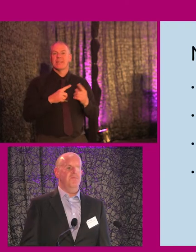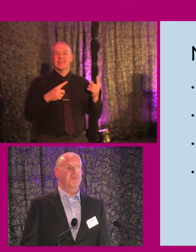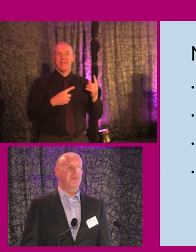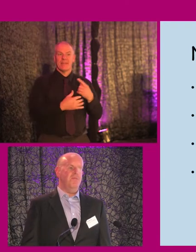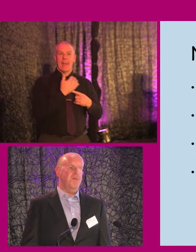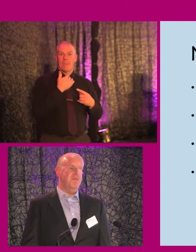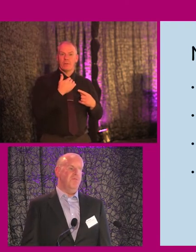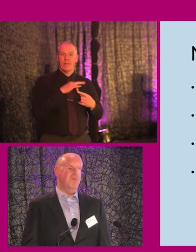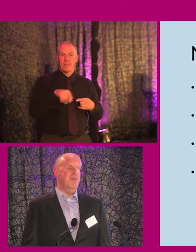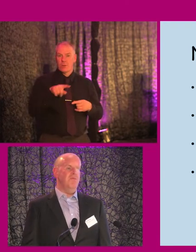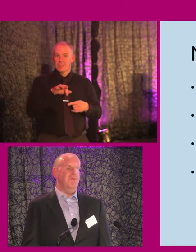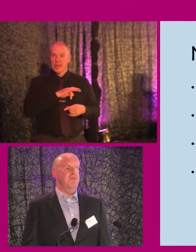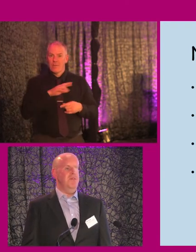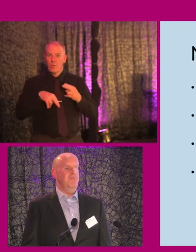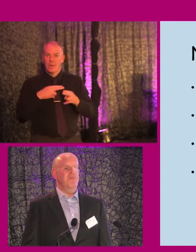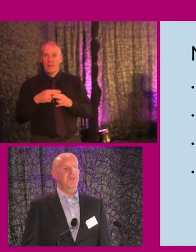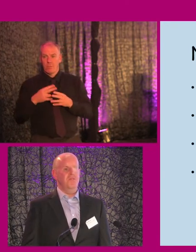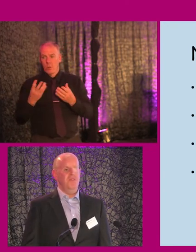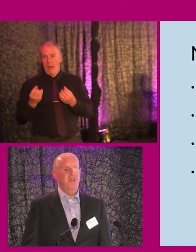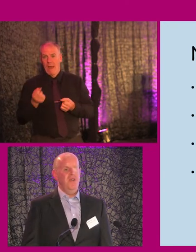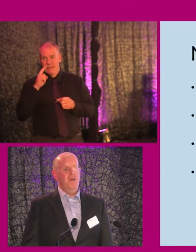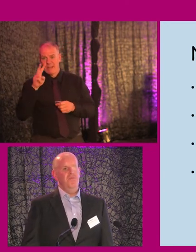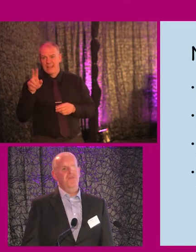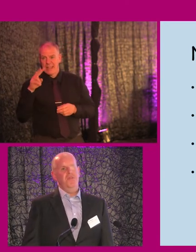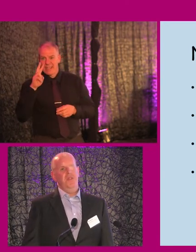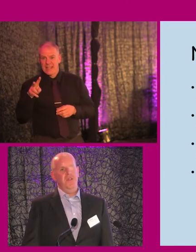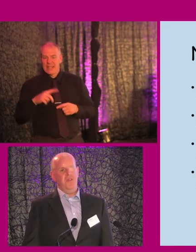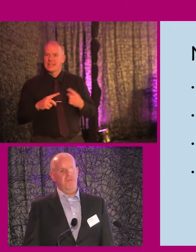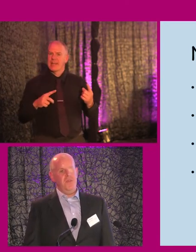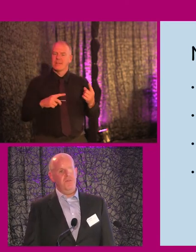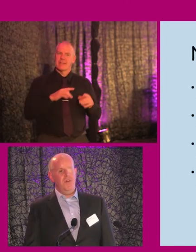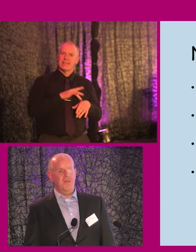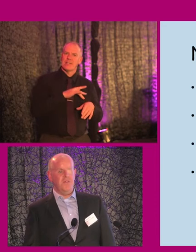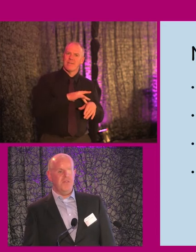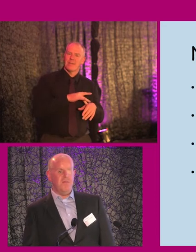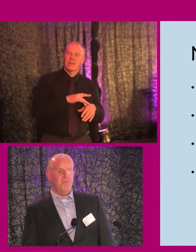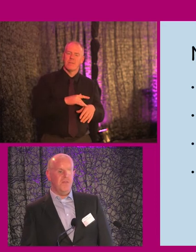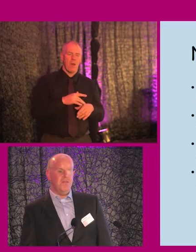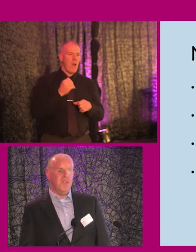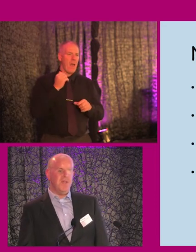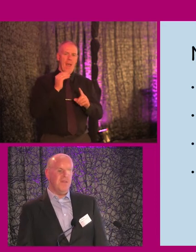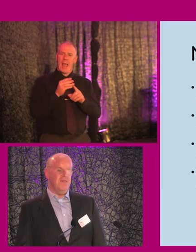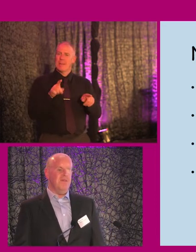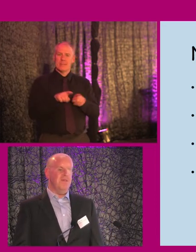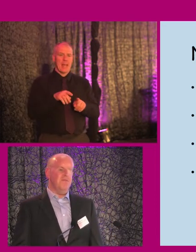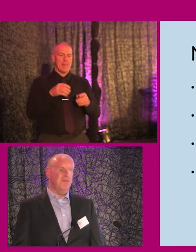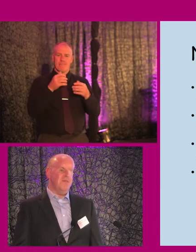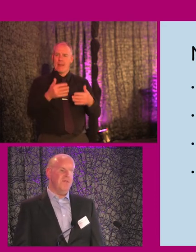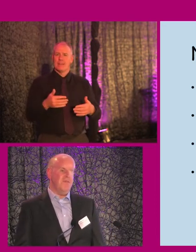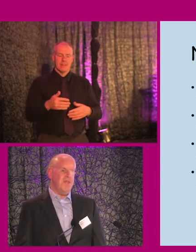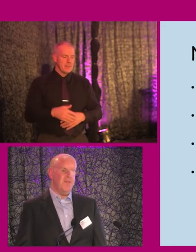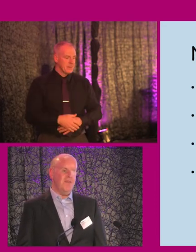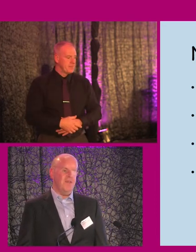series of inputs that someone with sight probably uses. But it's all to the same, all to the same end of